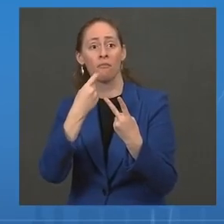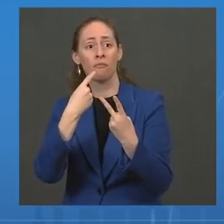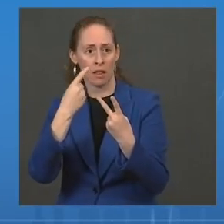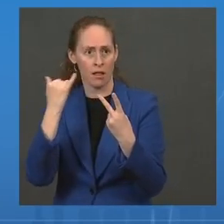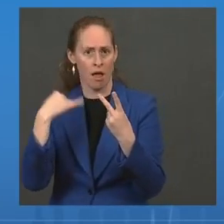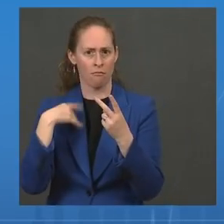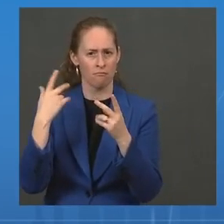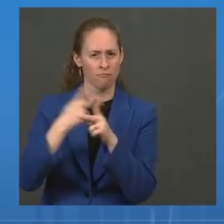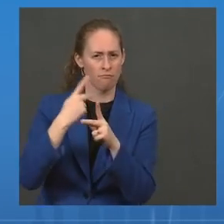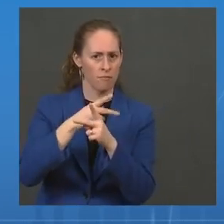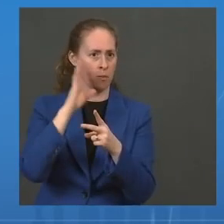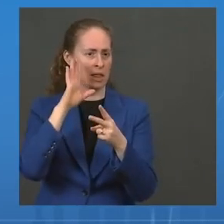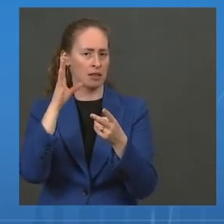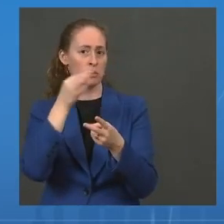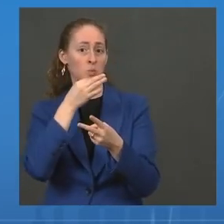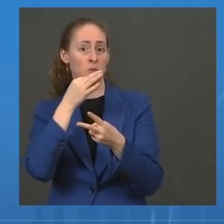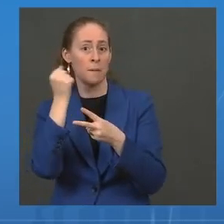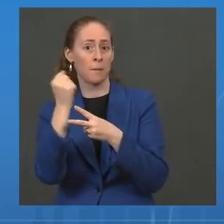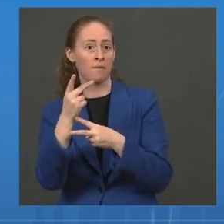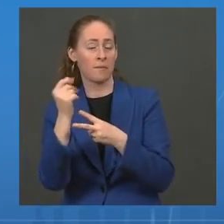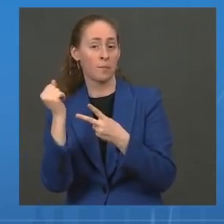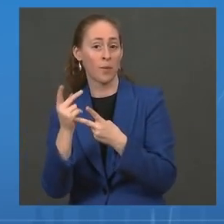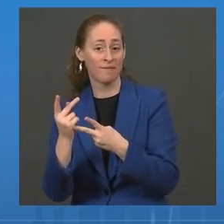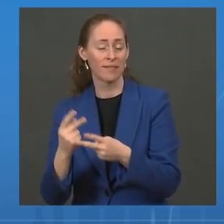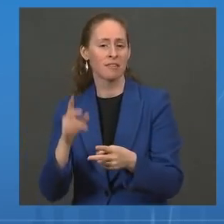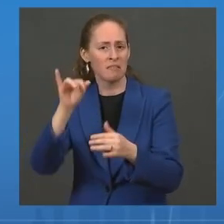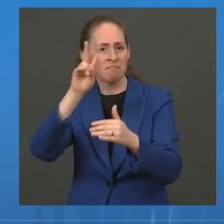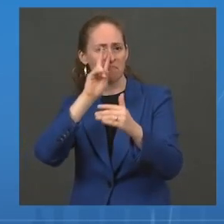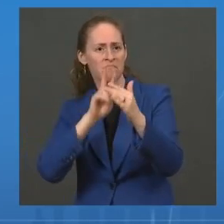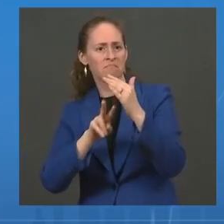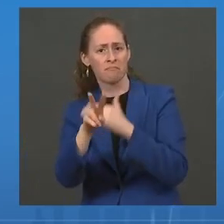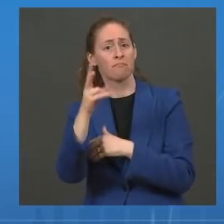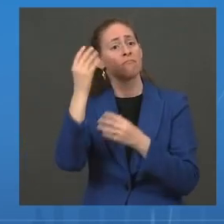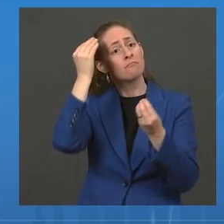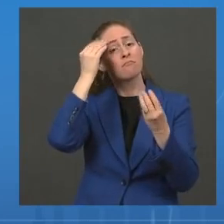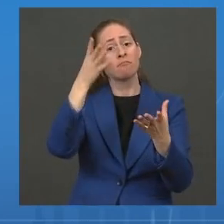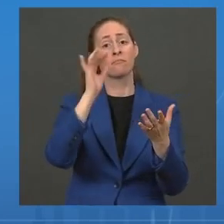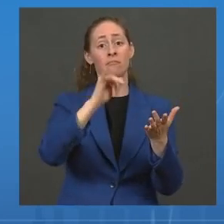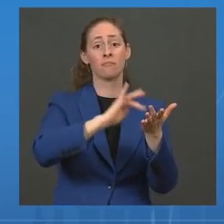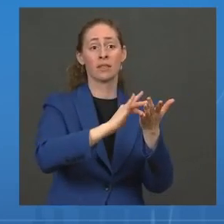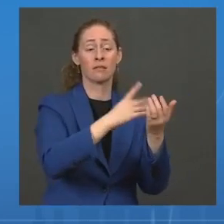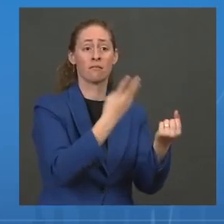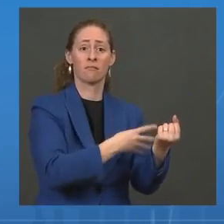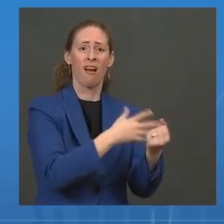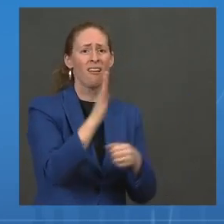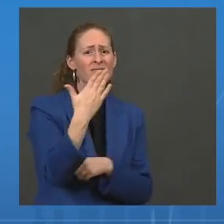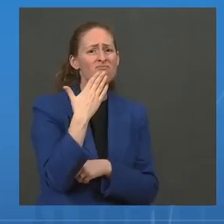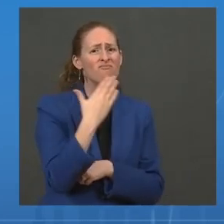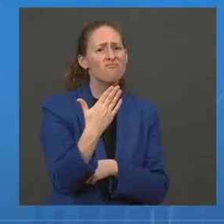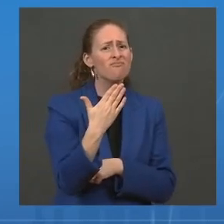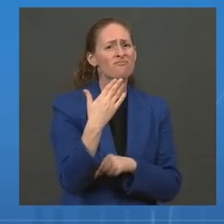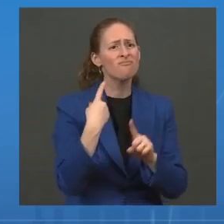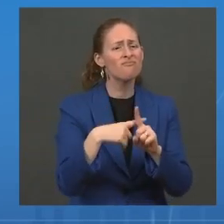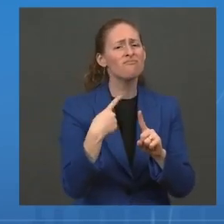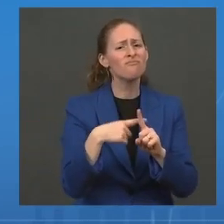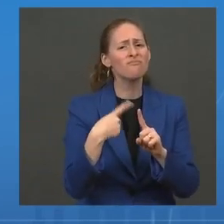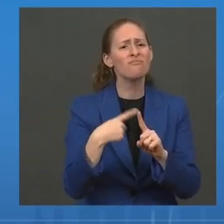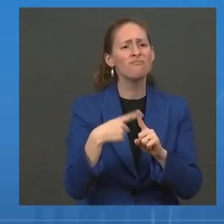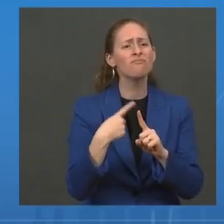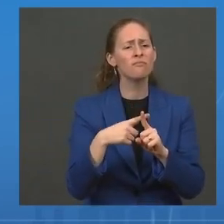message. Although antivirals are promising, we must be sure to get our population